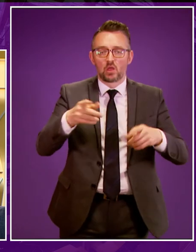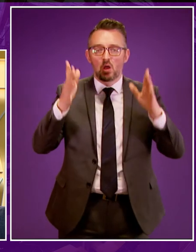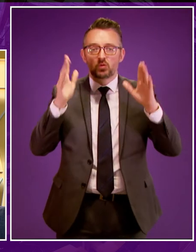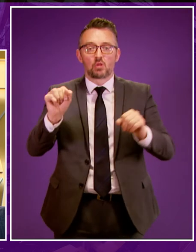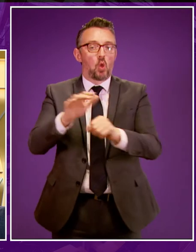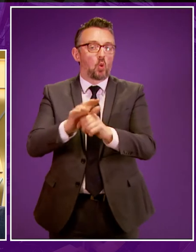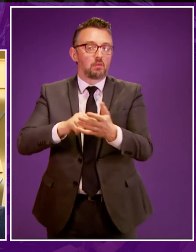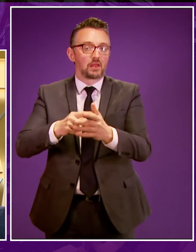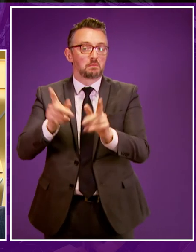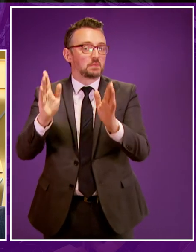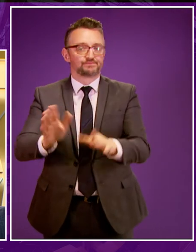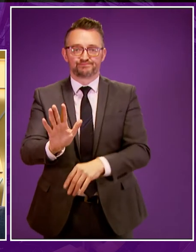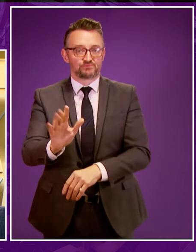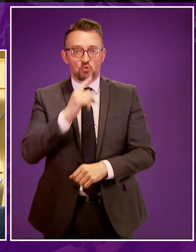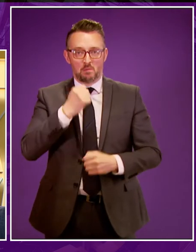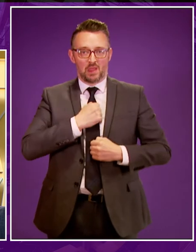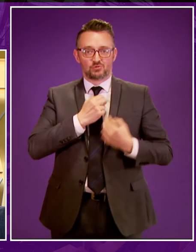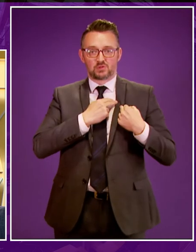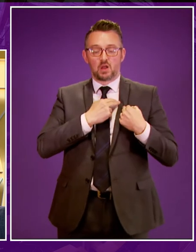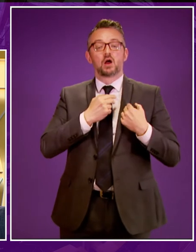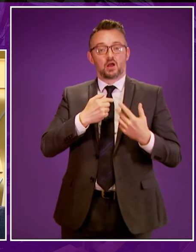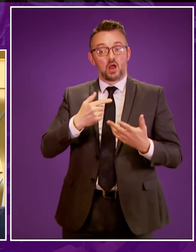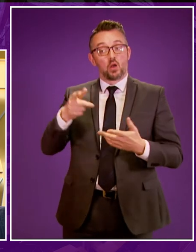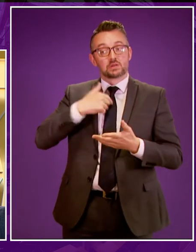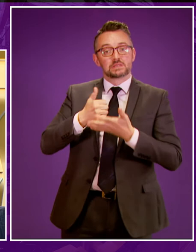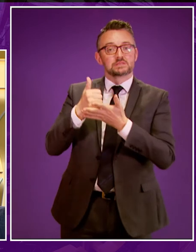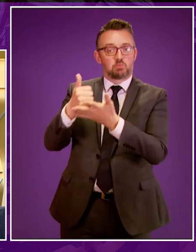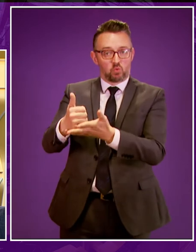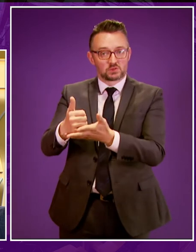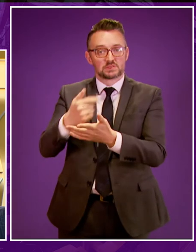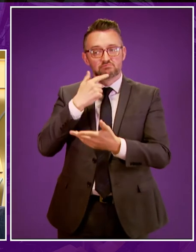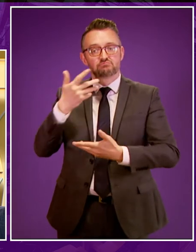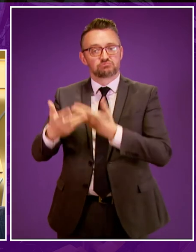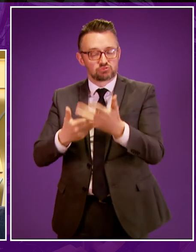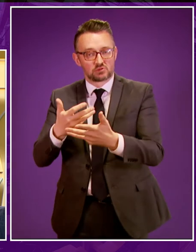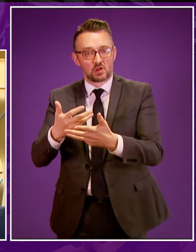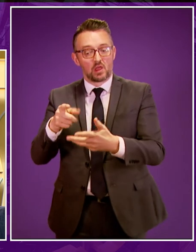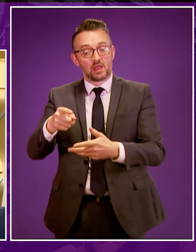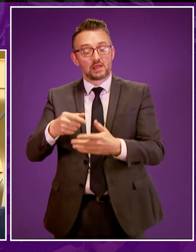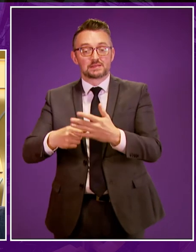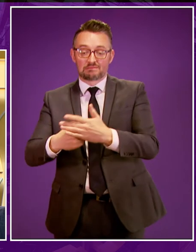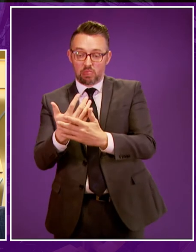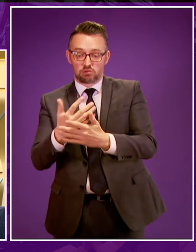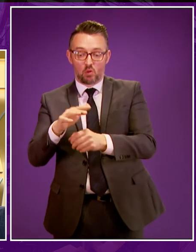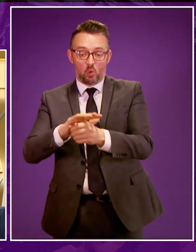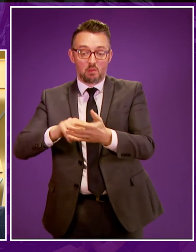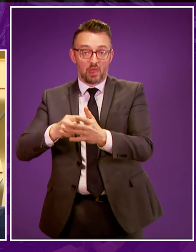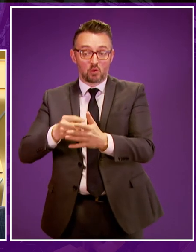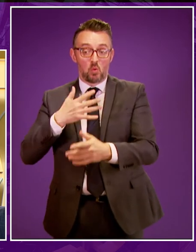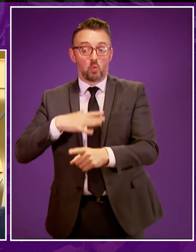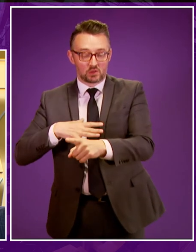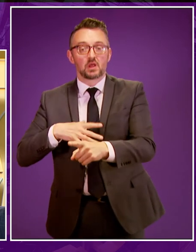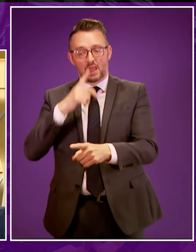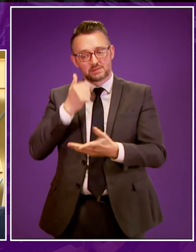the local plans but the government will be seeking to support where required the development of those local plans because we recognise